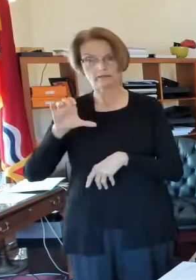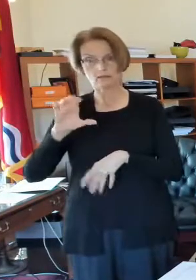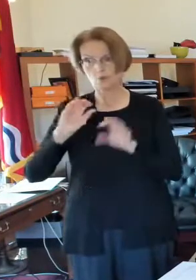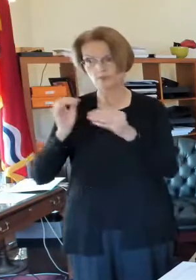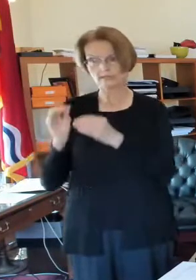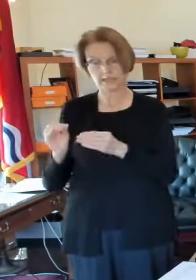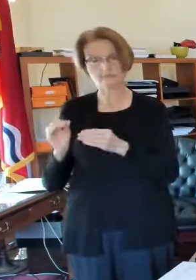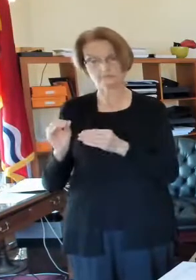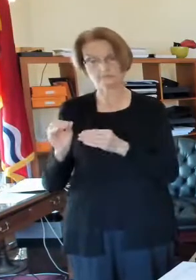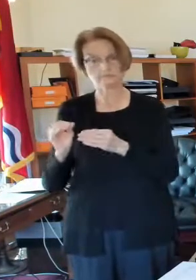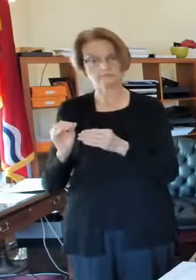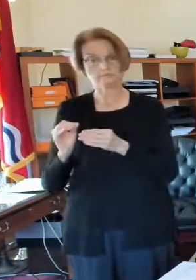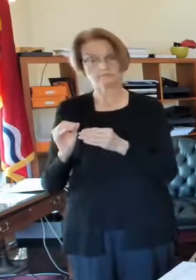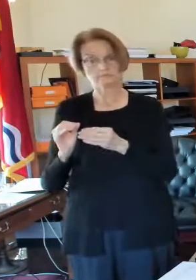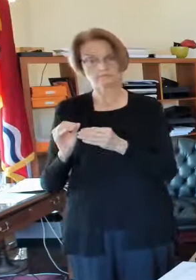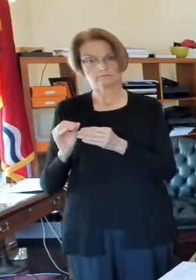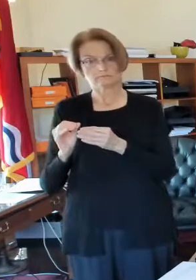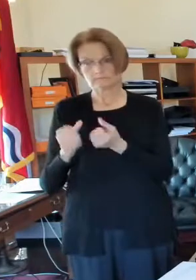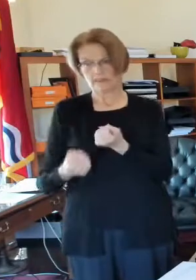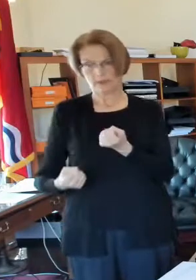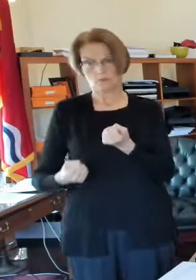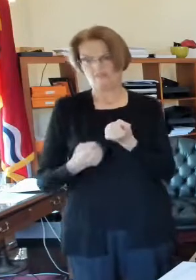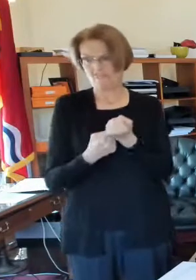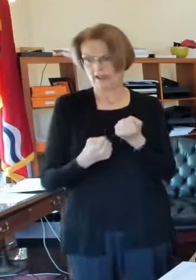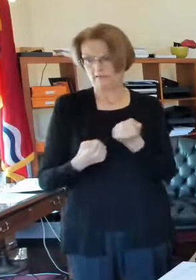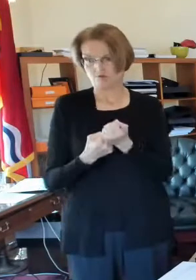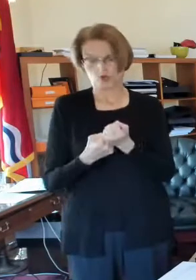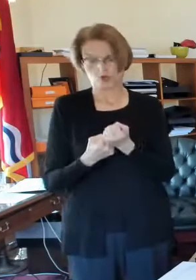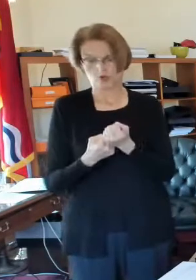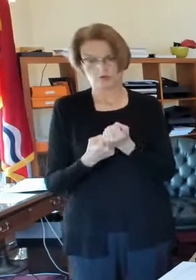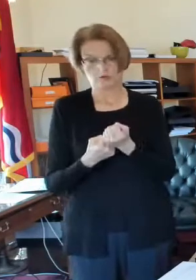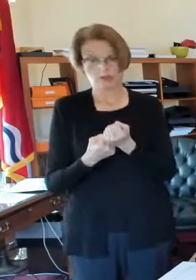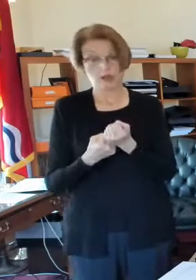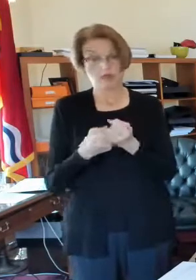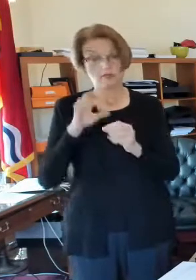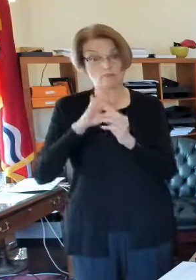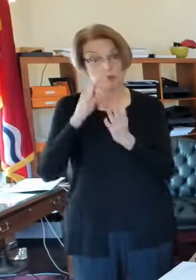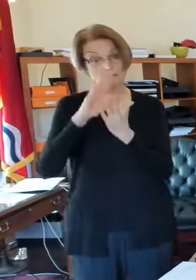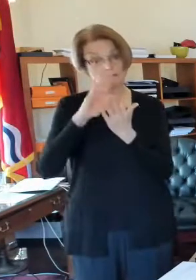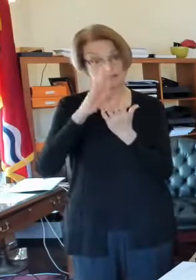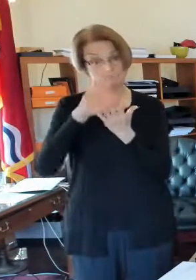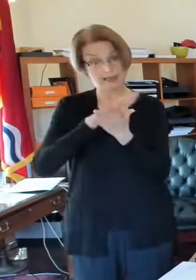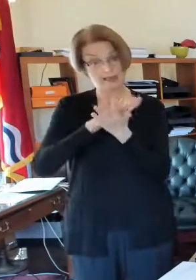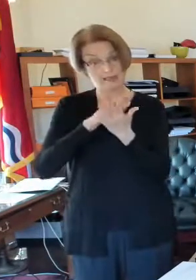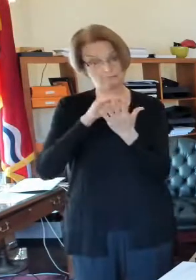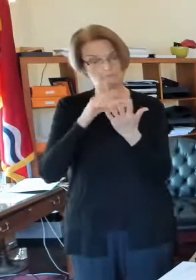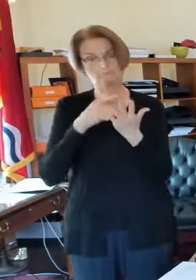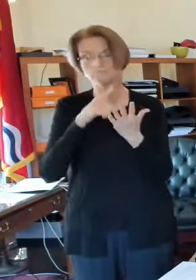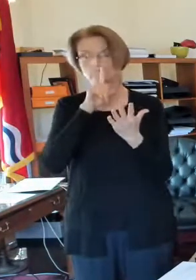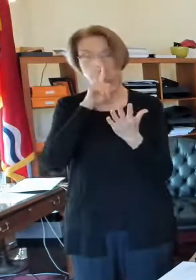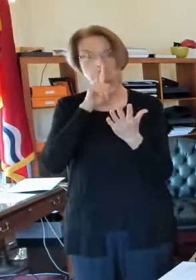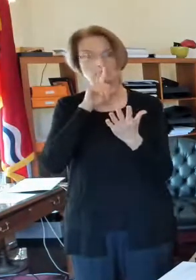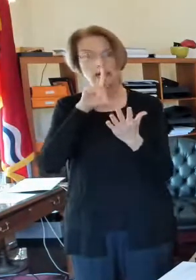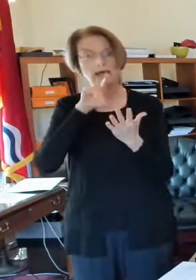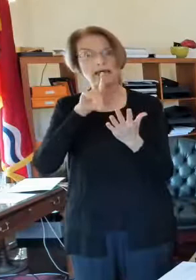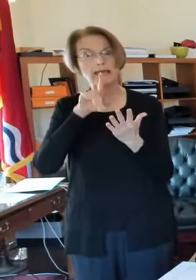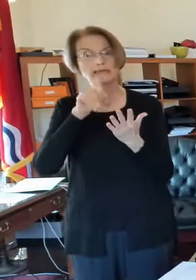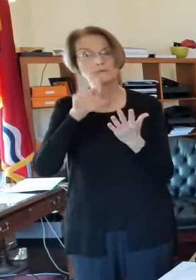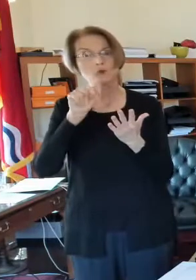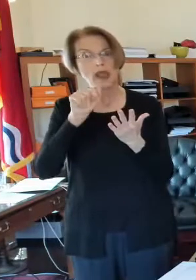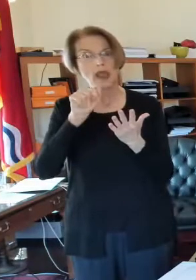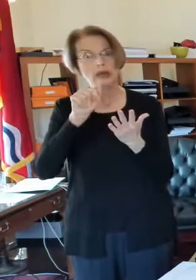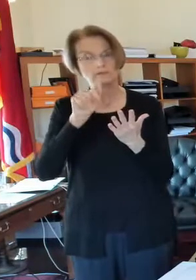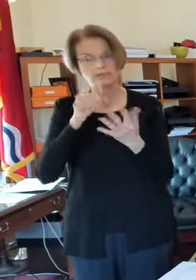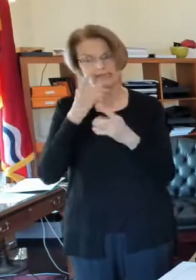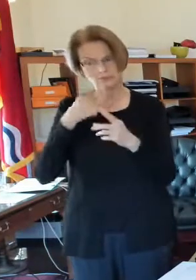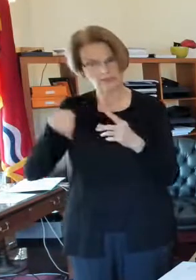not having Democrats anymore on the ballot. That was interesting to me. But the biggest change in